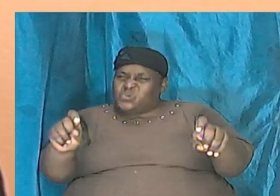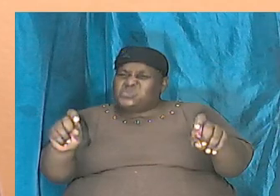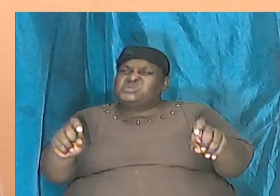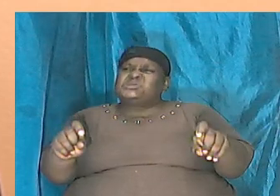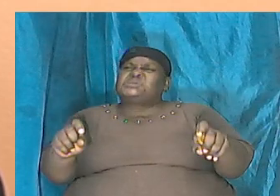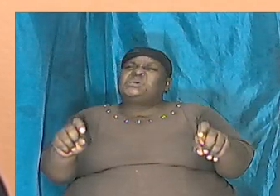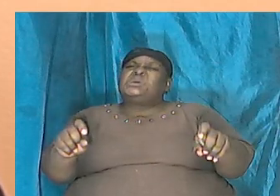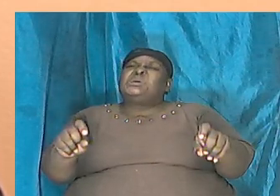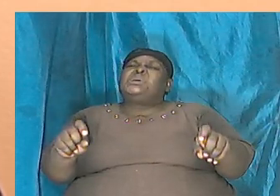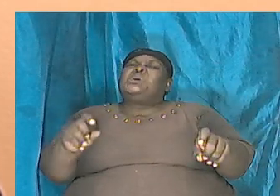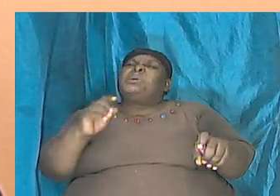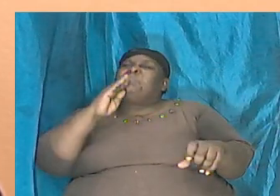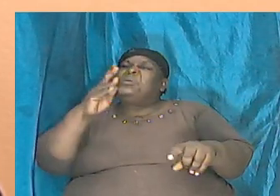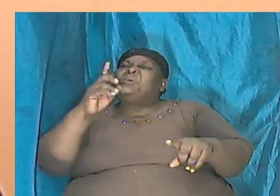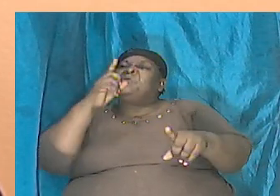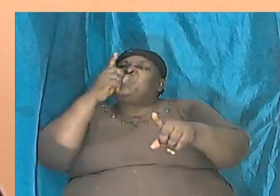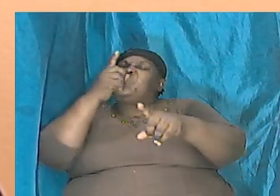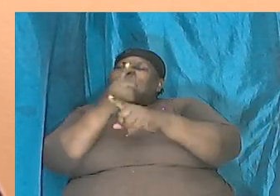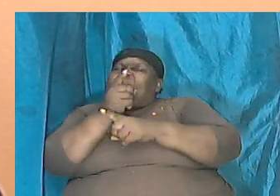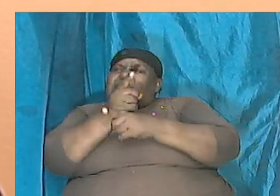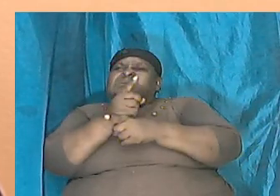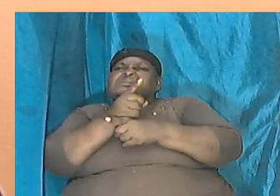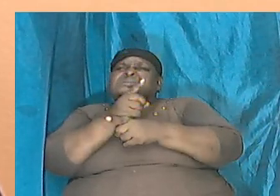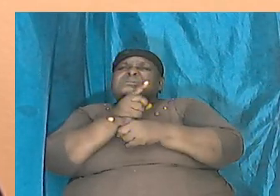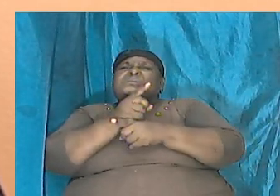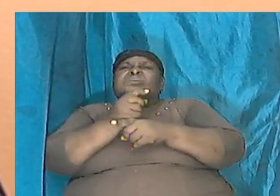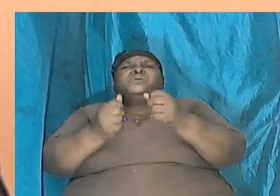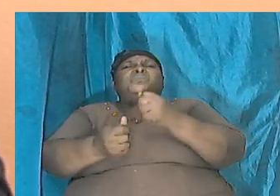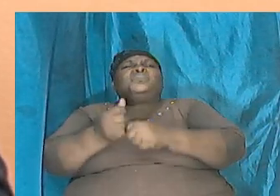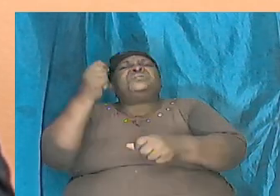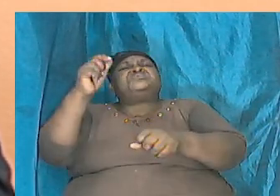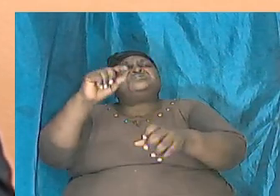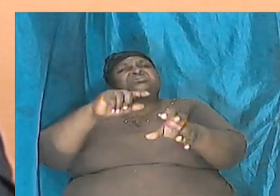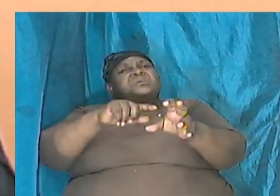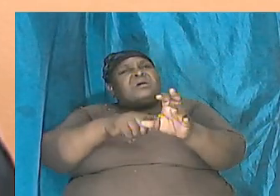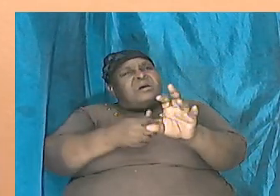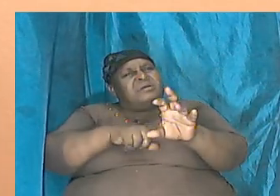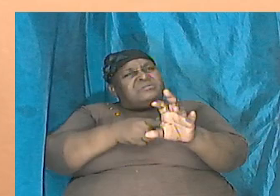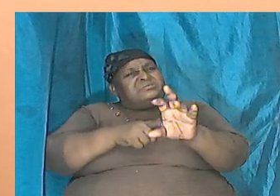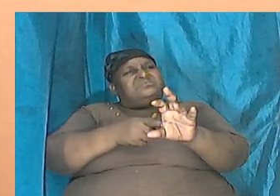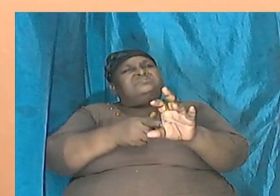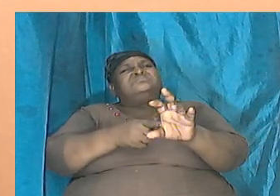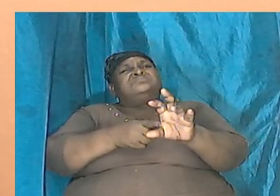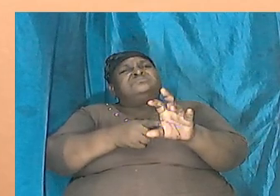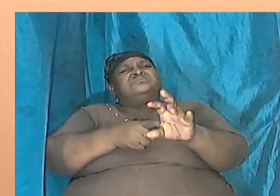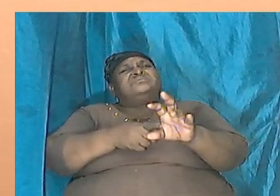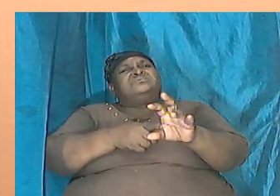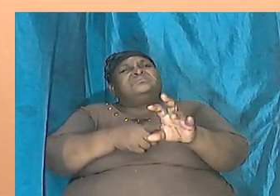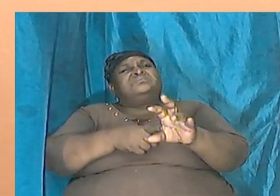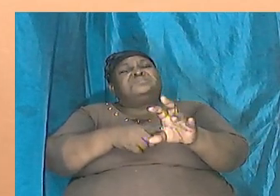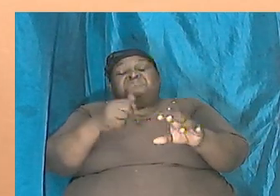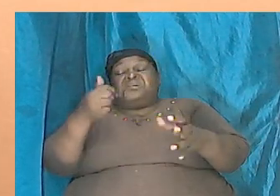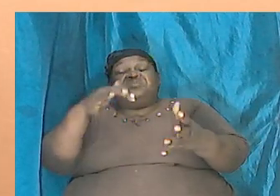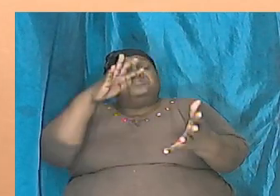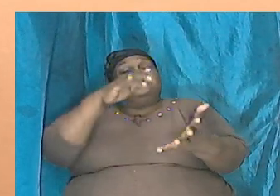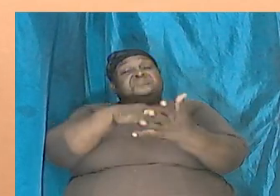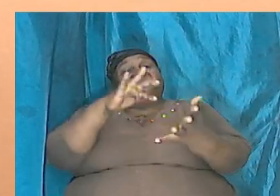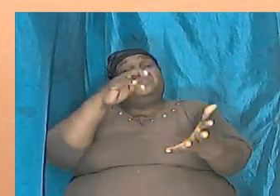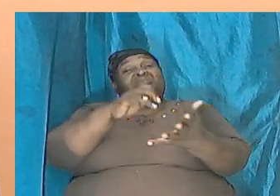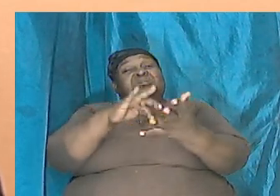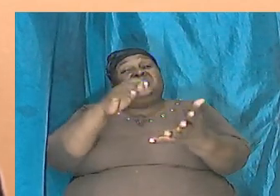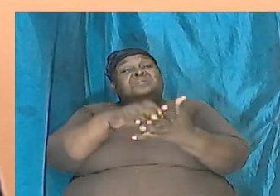basis upon which we start any investigation or any study or try to